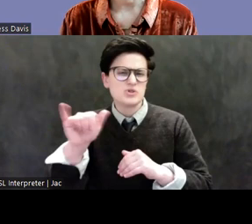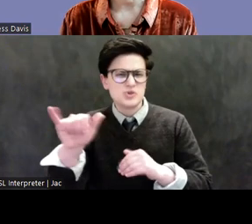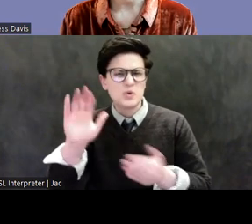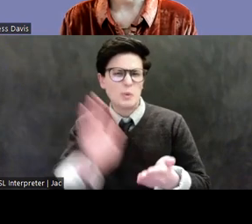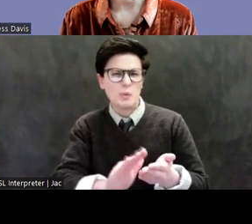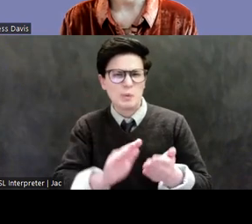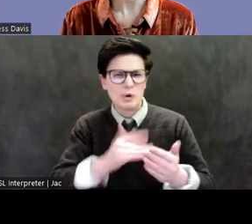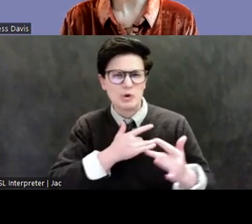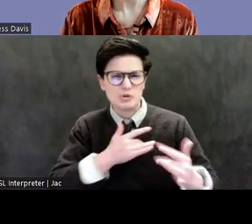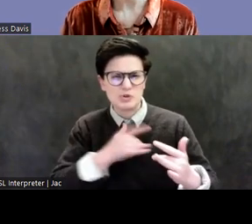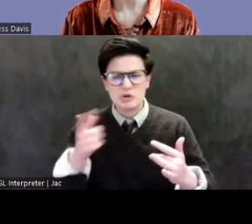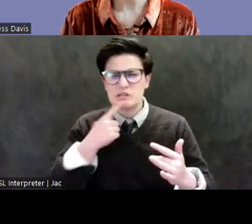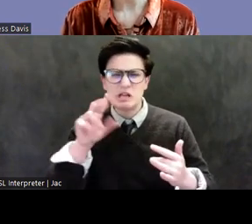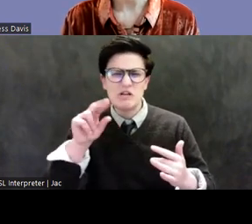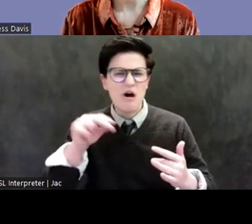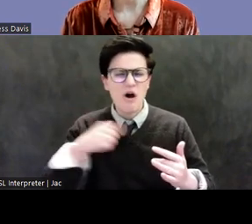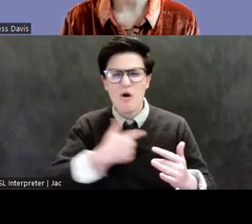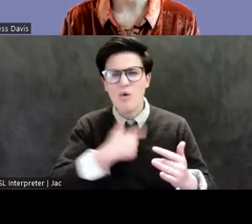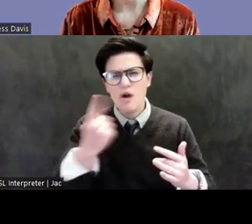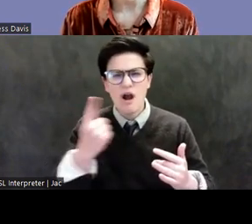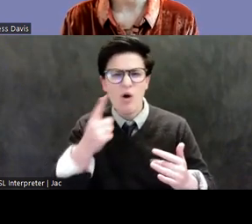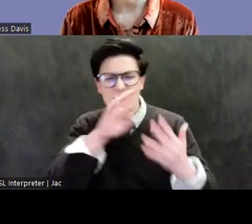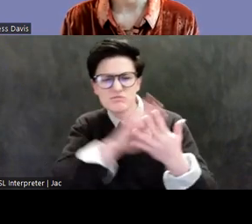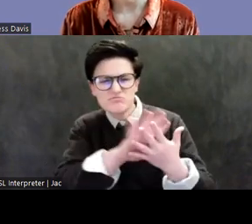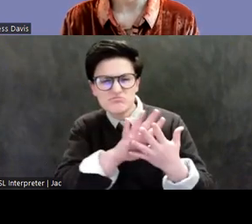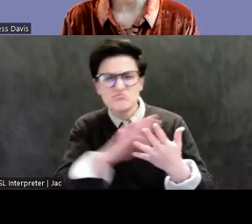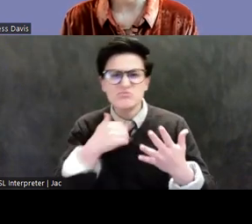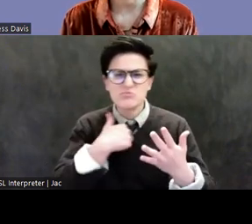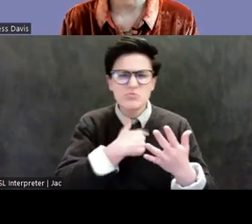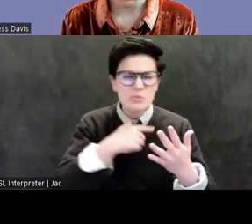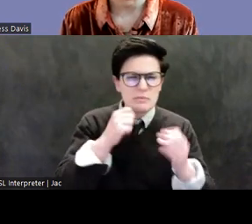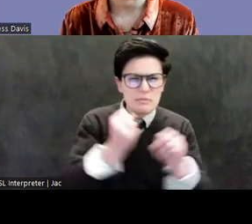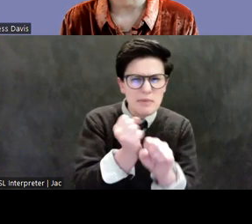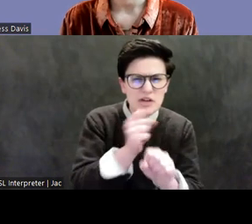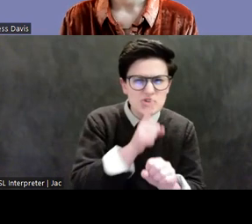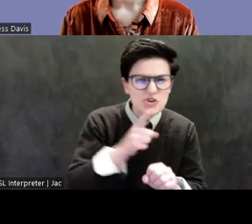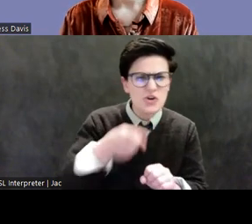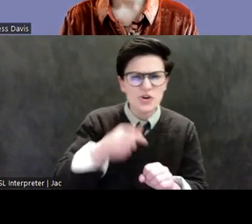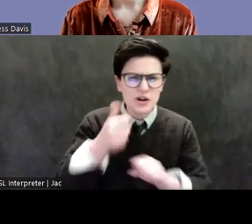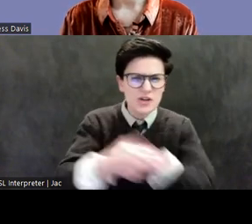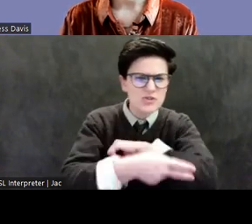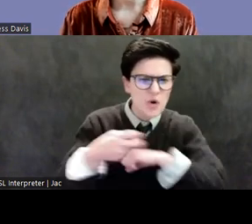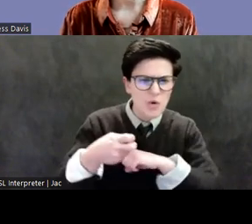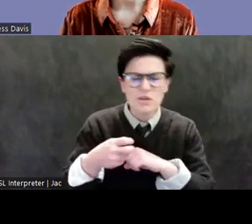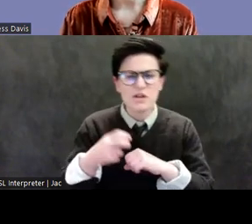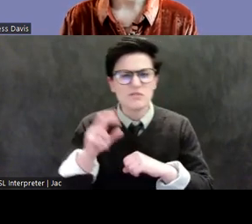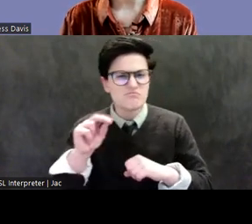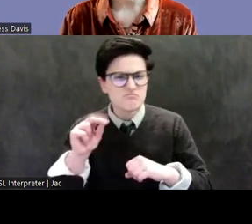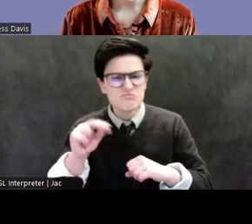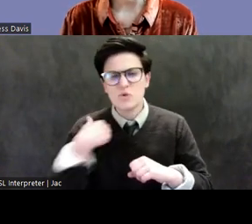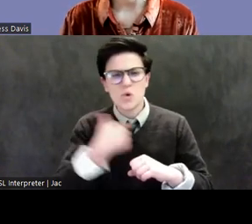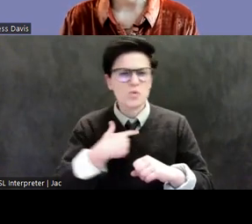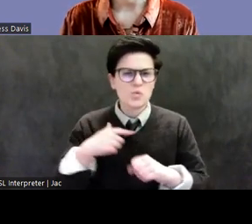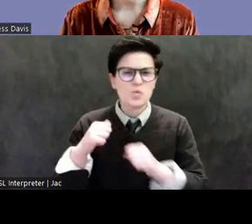material of this type in case an attempt is made to introduce looted items into the commercial art market. And we work closely with